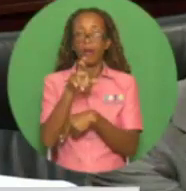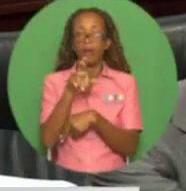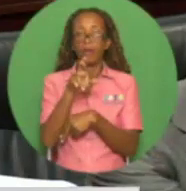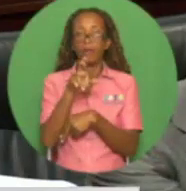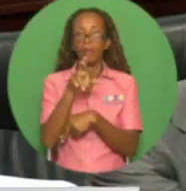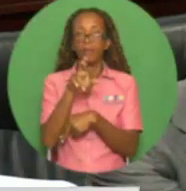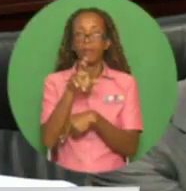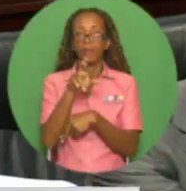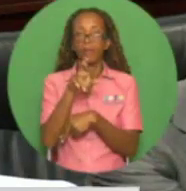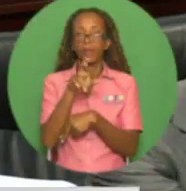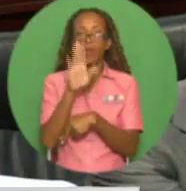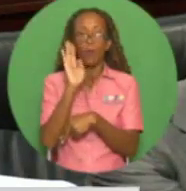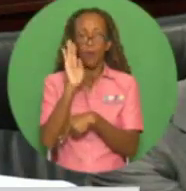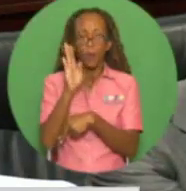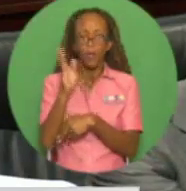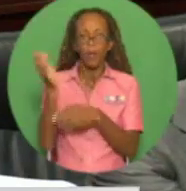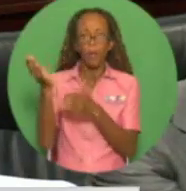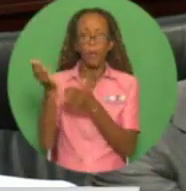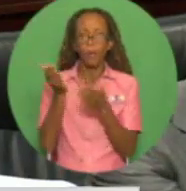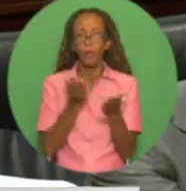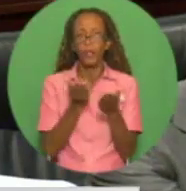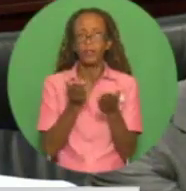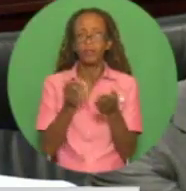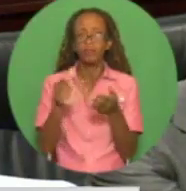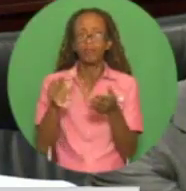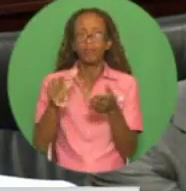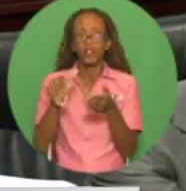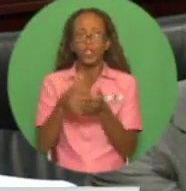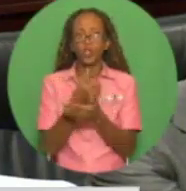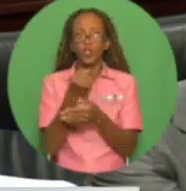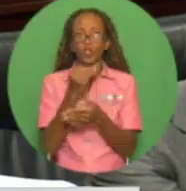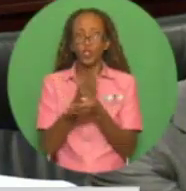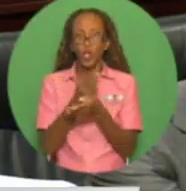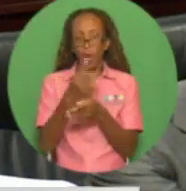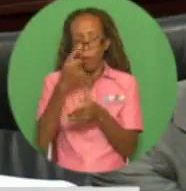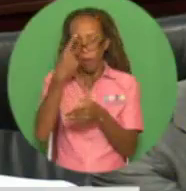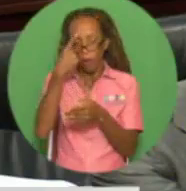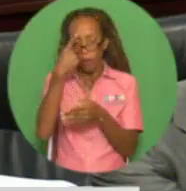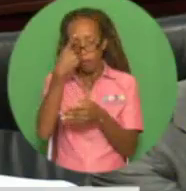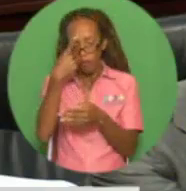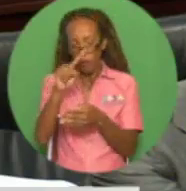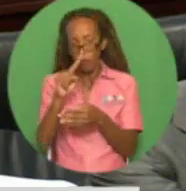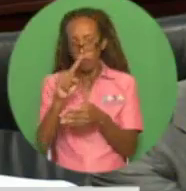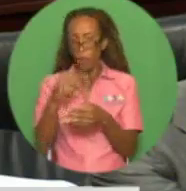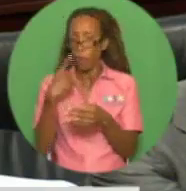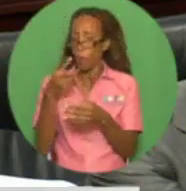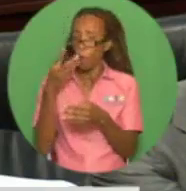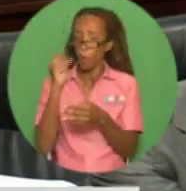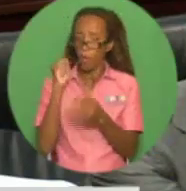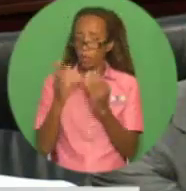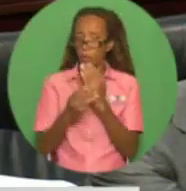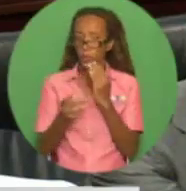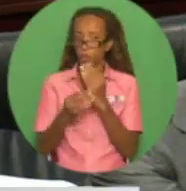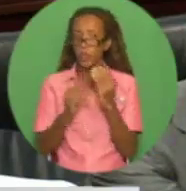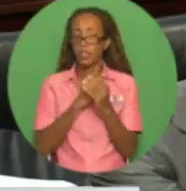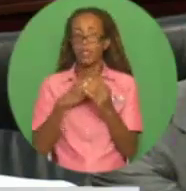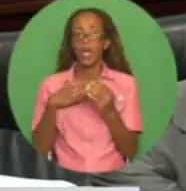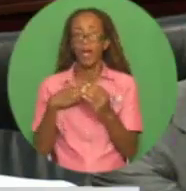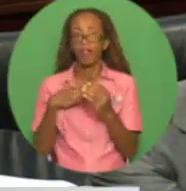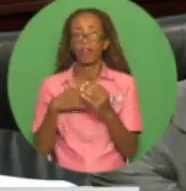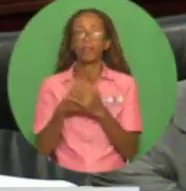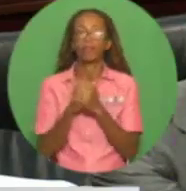will bring additional opportunities for the former employees for jobs as fitters, electricians, assemblers, welders and mechanics,